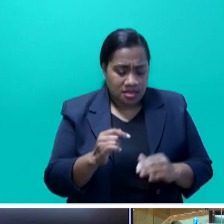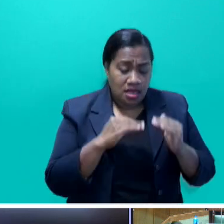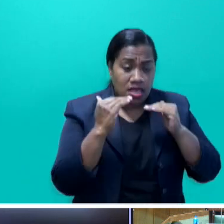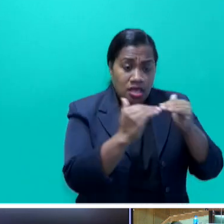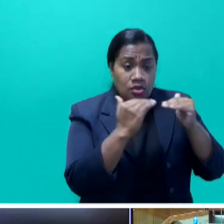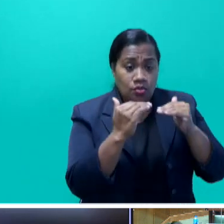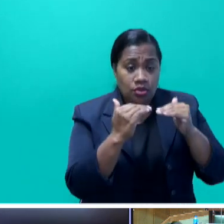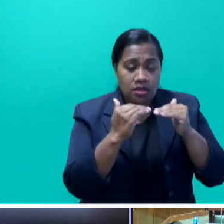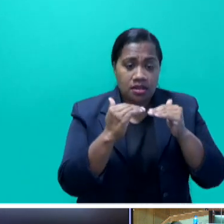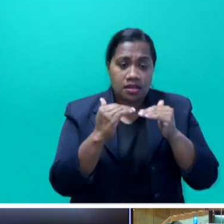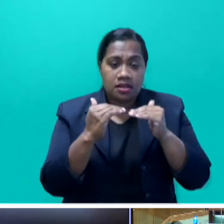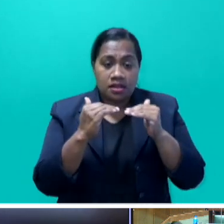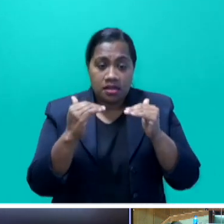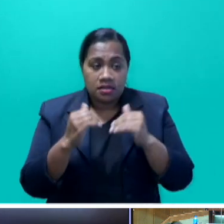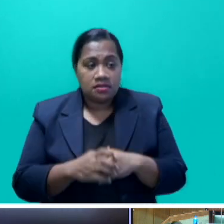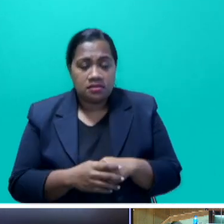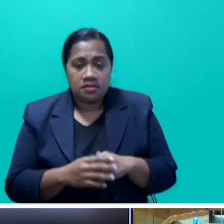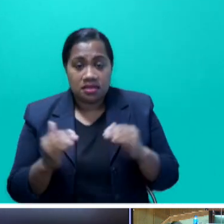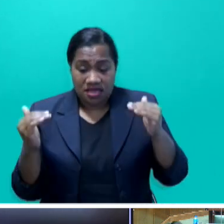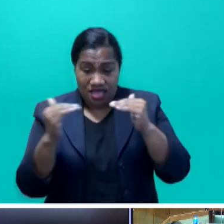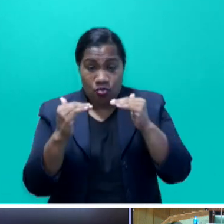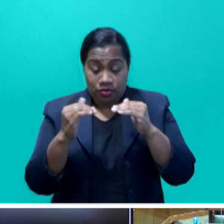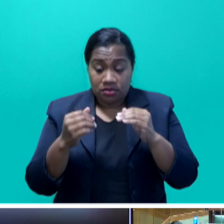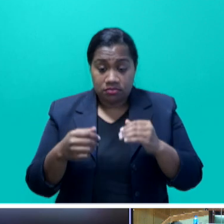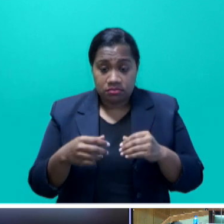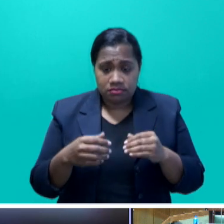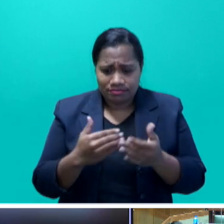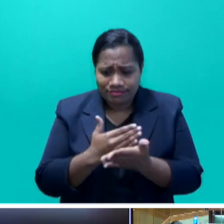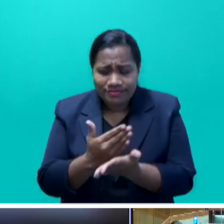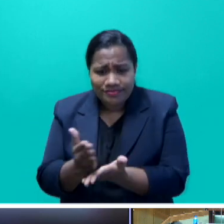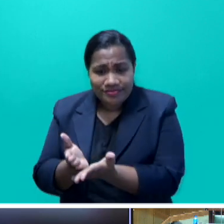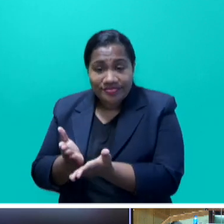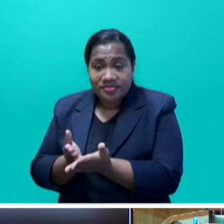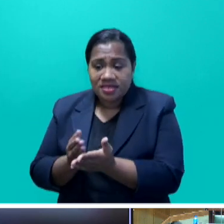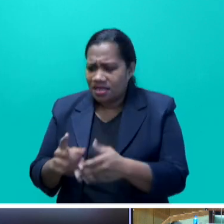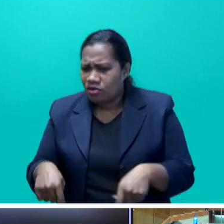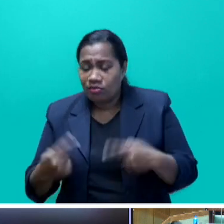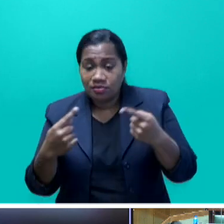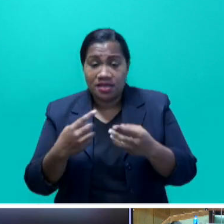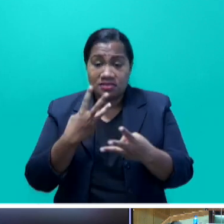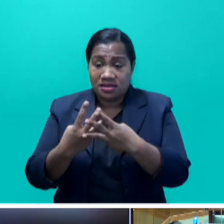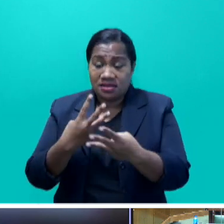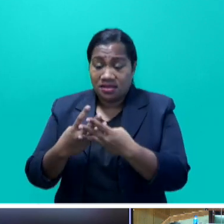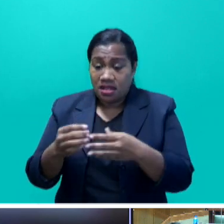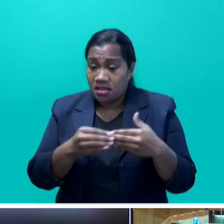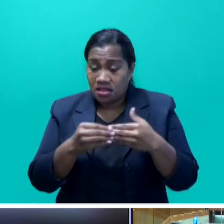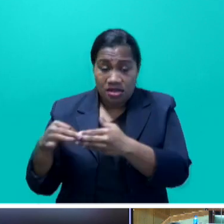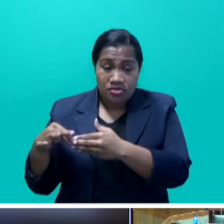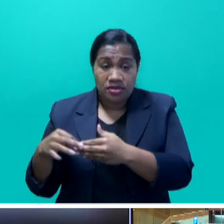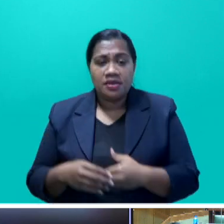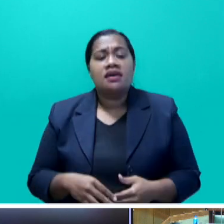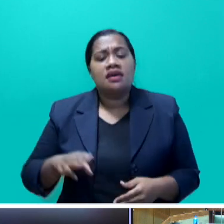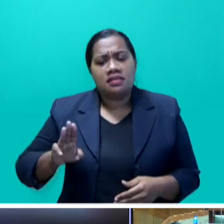currently enjoying or about to access was all opposed by the SUDELPA leadership and members and the